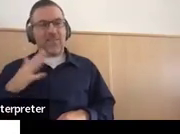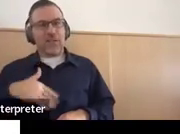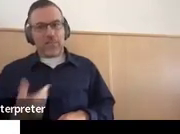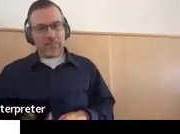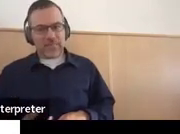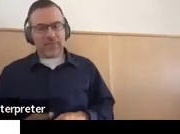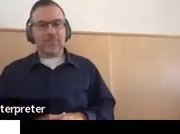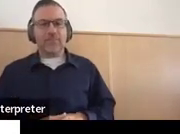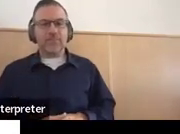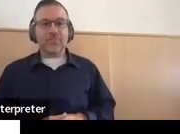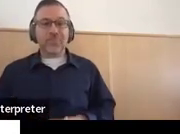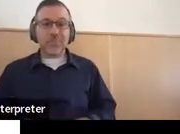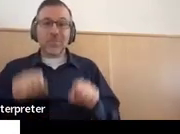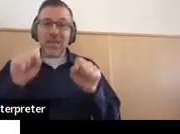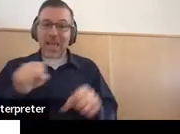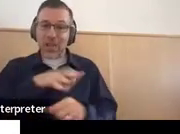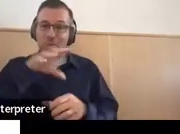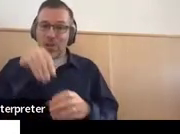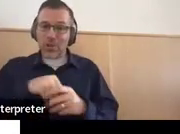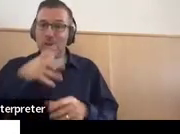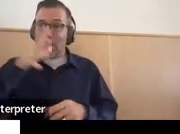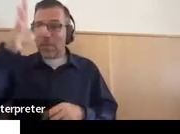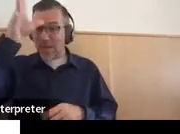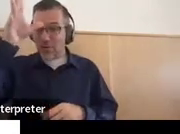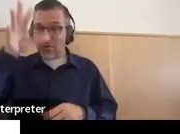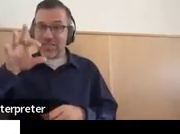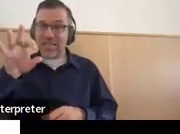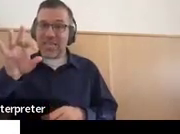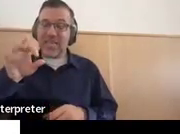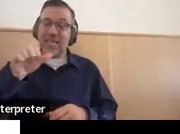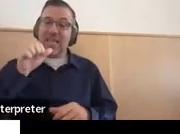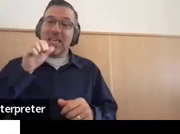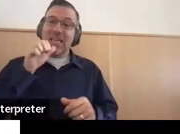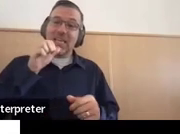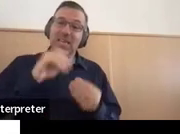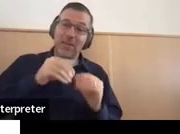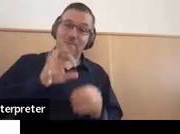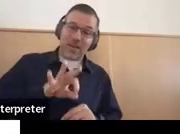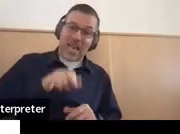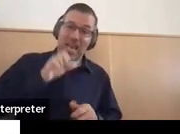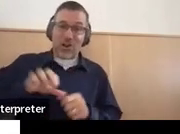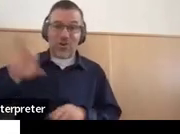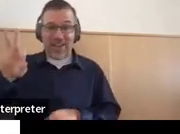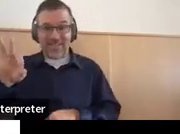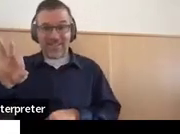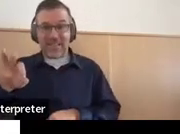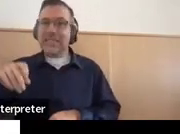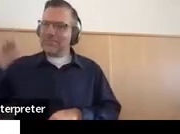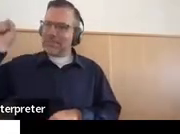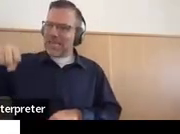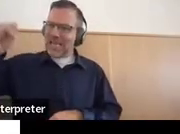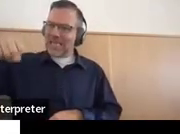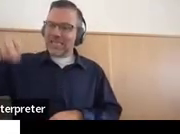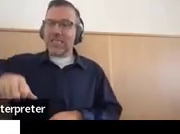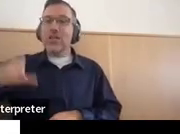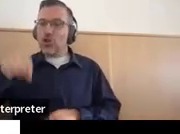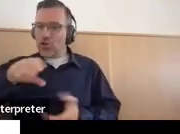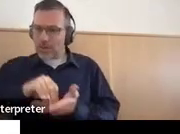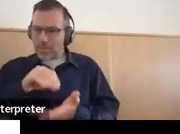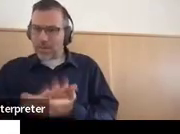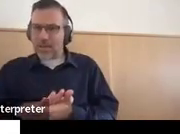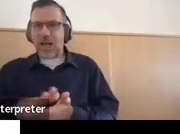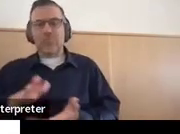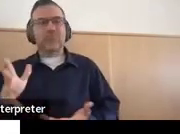Can you include the parents in my NEP? Absolutely. You can absolutely put that the child attends,